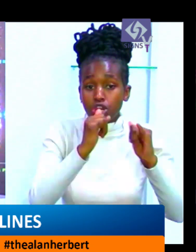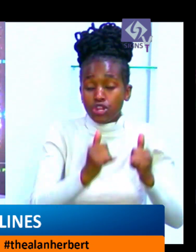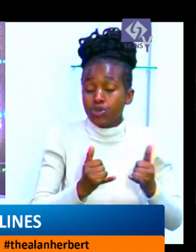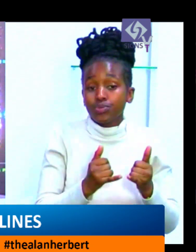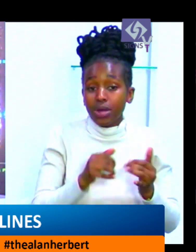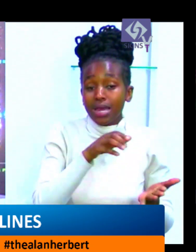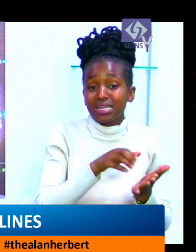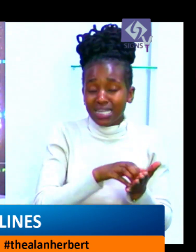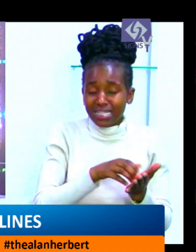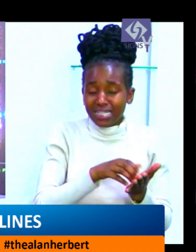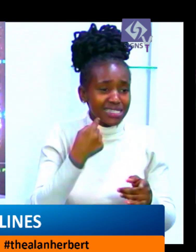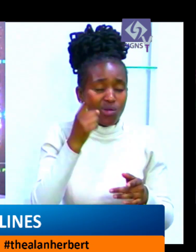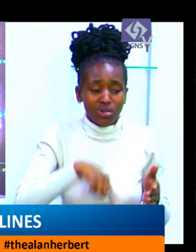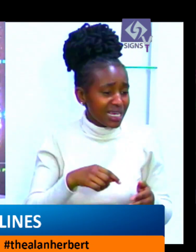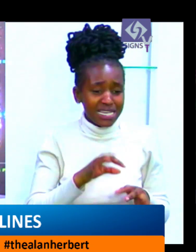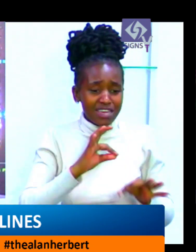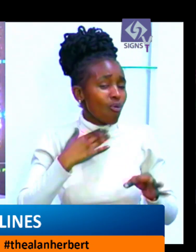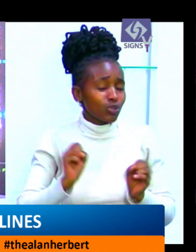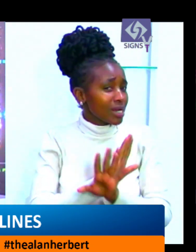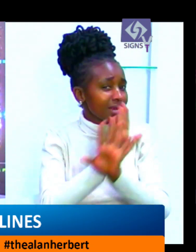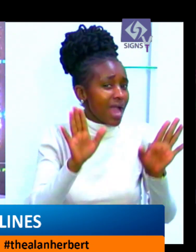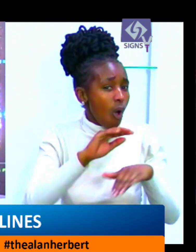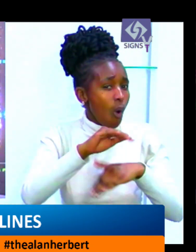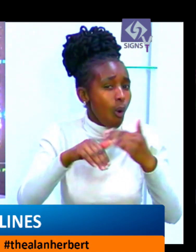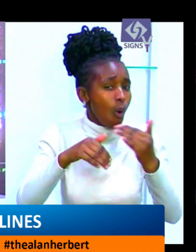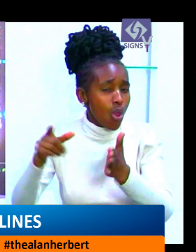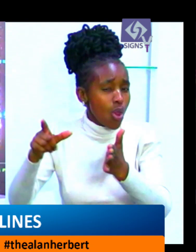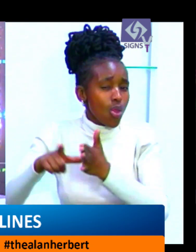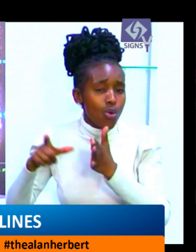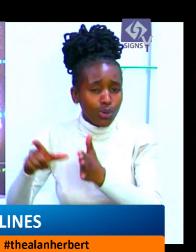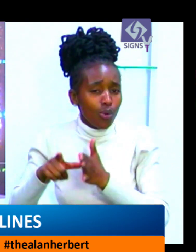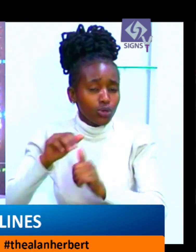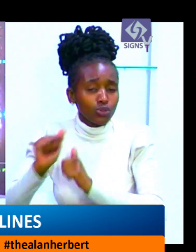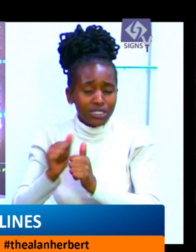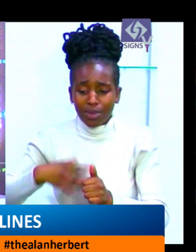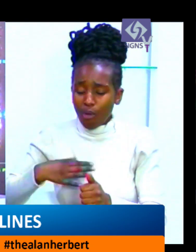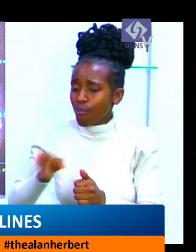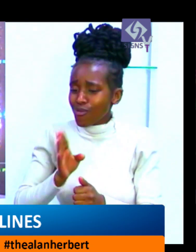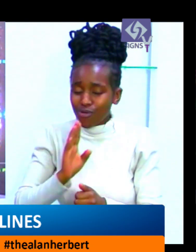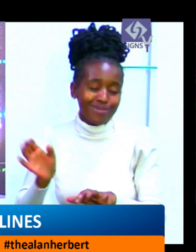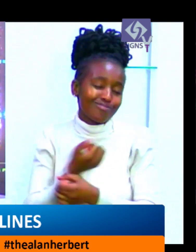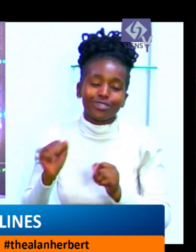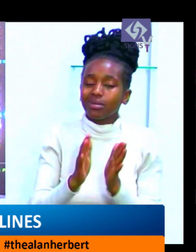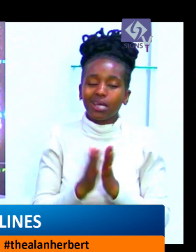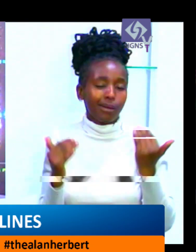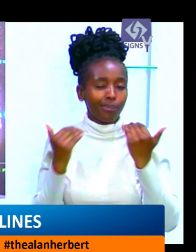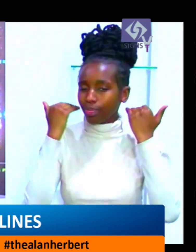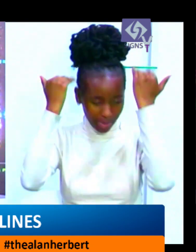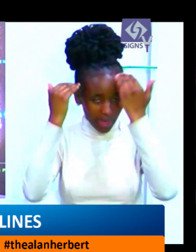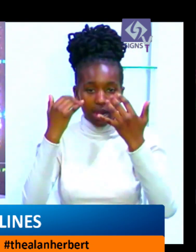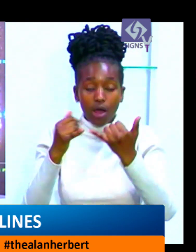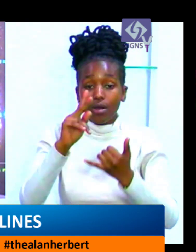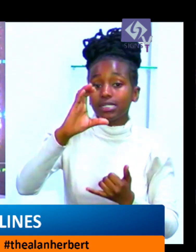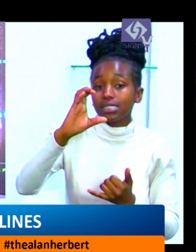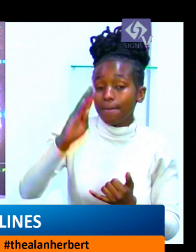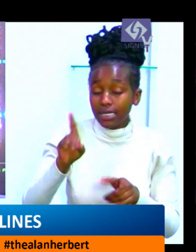agreed. He was removed in April last year for, among other things, gross incompetence and corruption. In the same